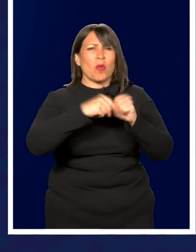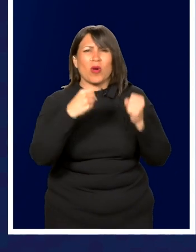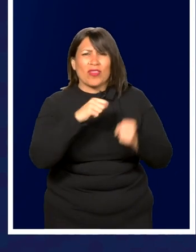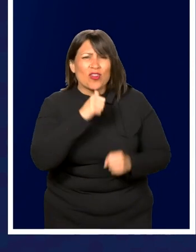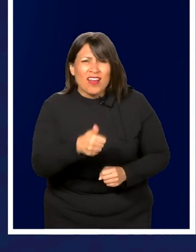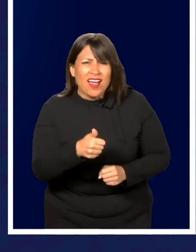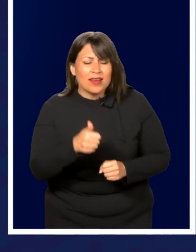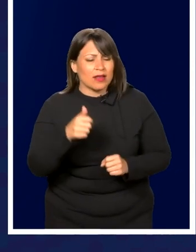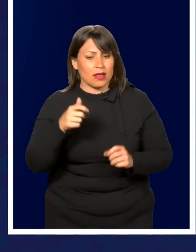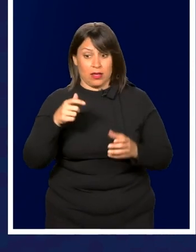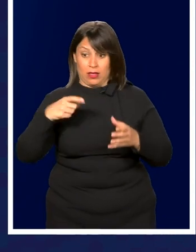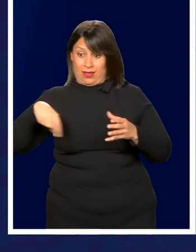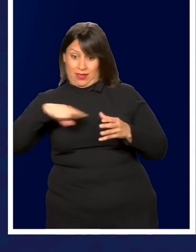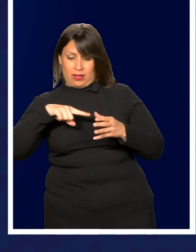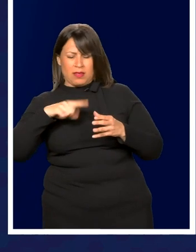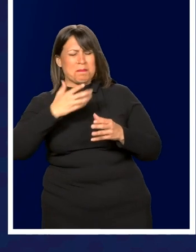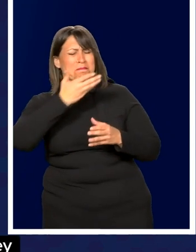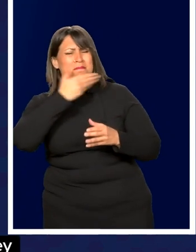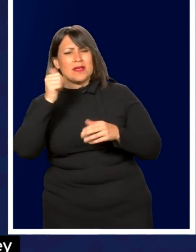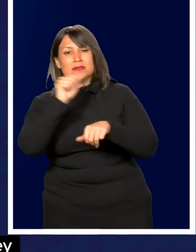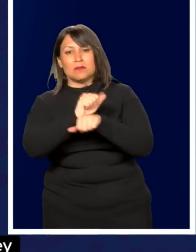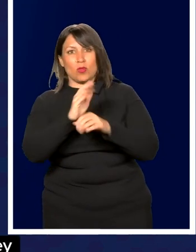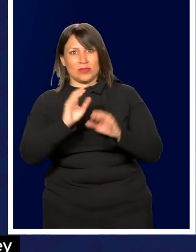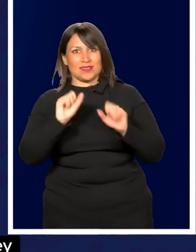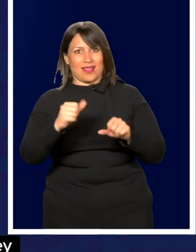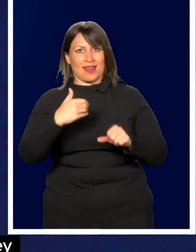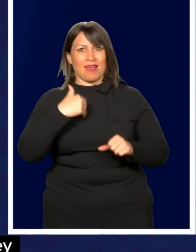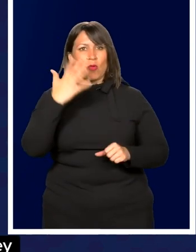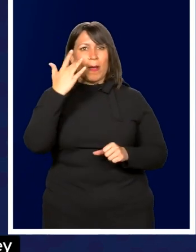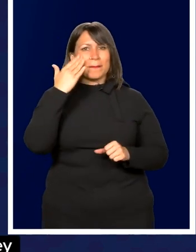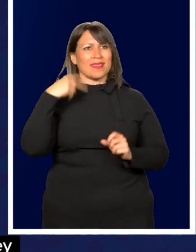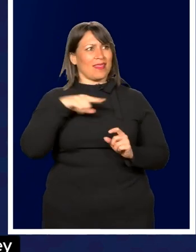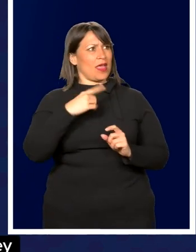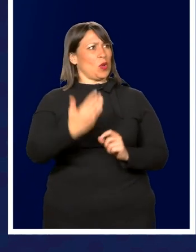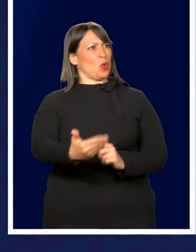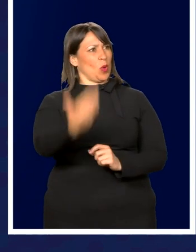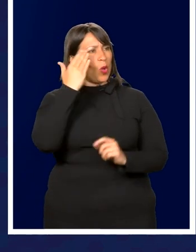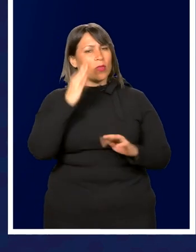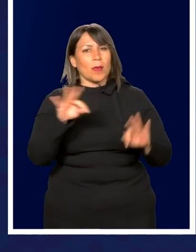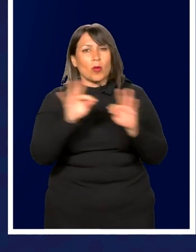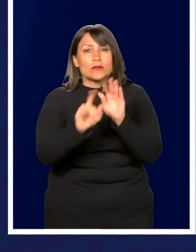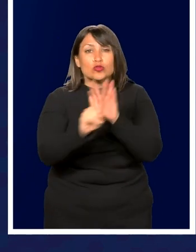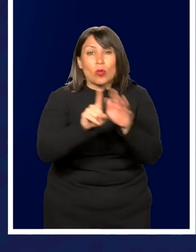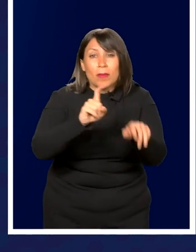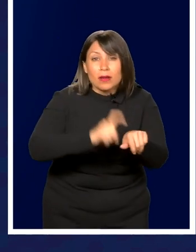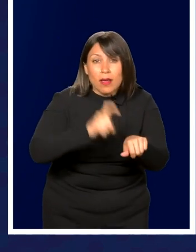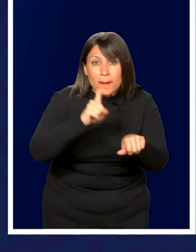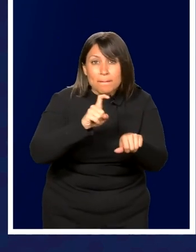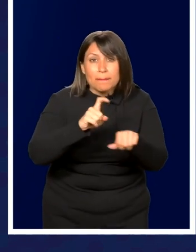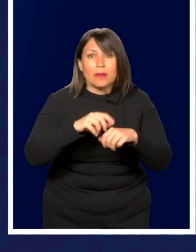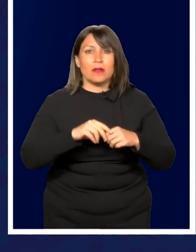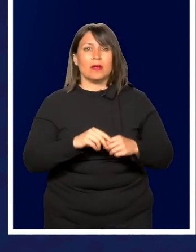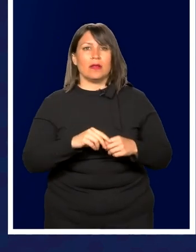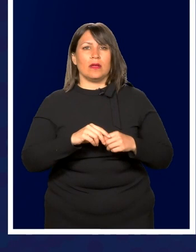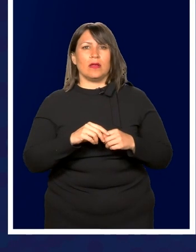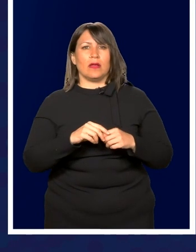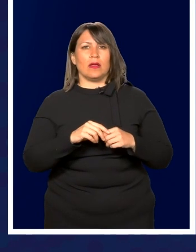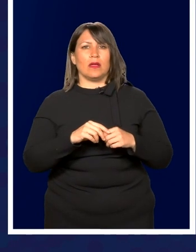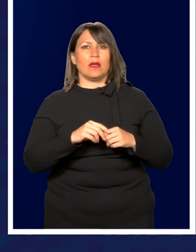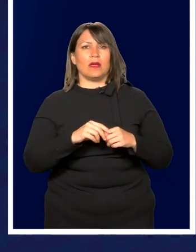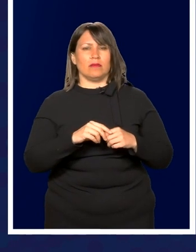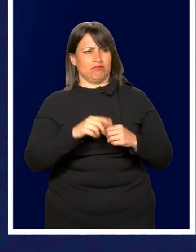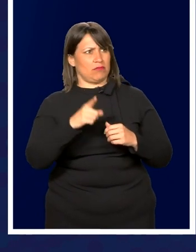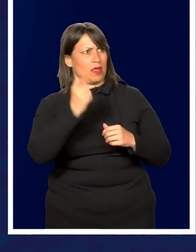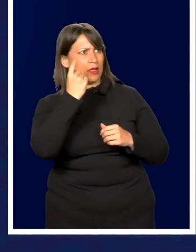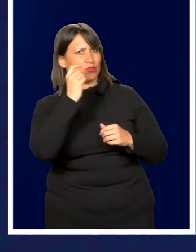They're the best employees you can possibly have. They're the best employees because they know the importance of showing up on time, seeing what their mission is,